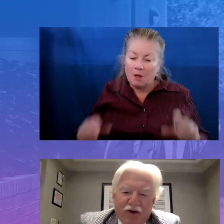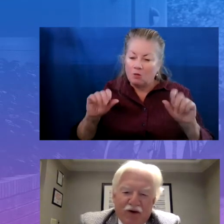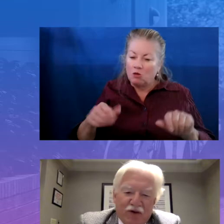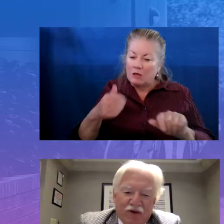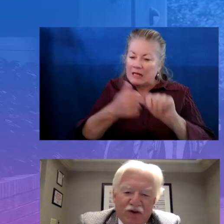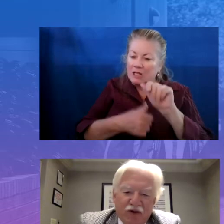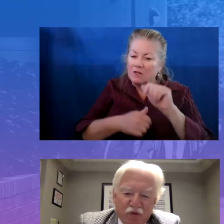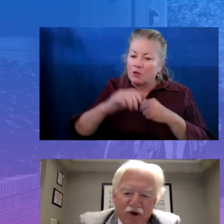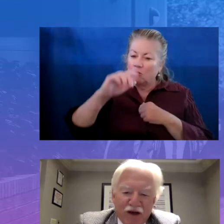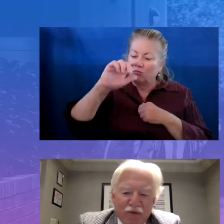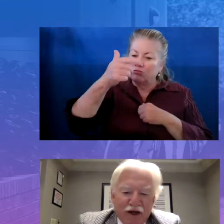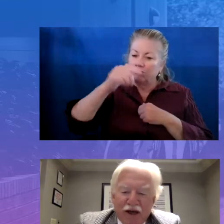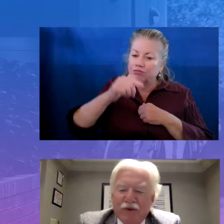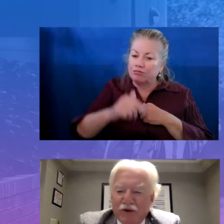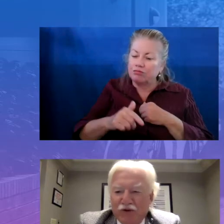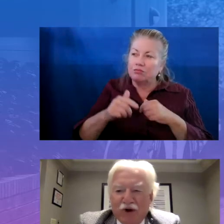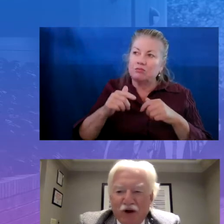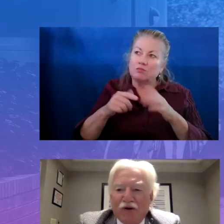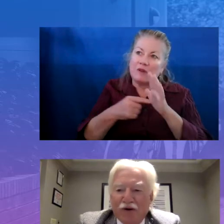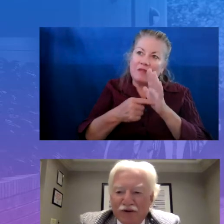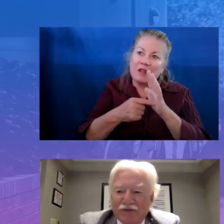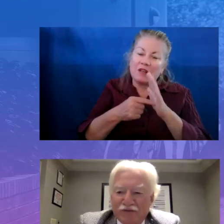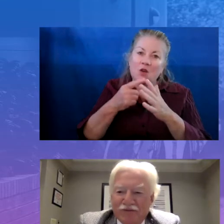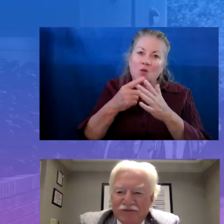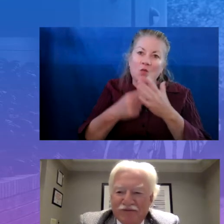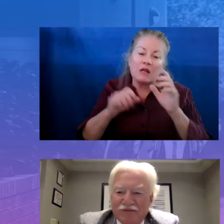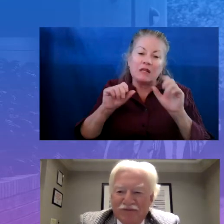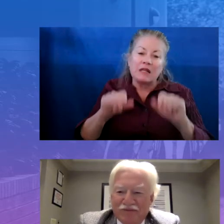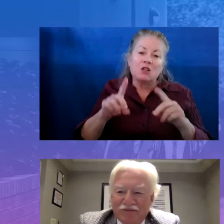that you wouldn't have been able to do alone?